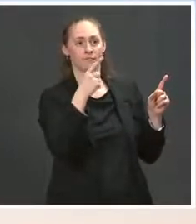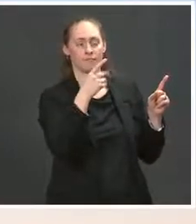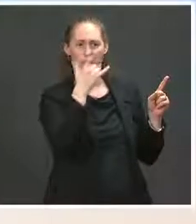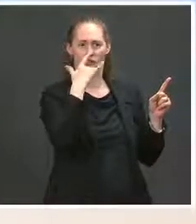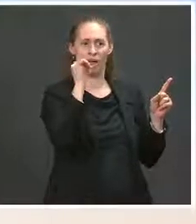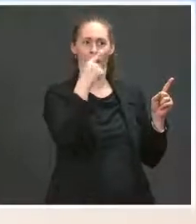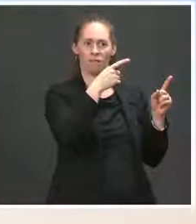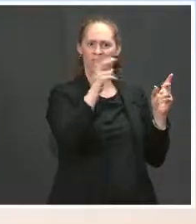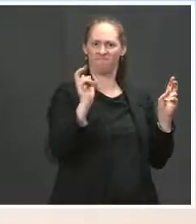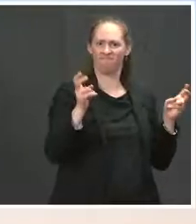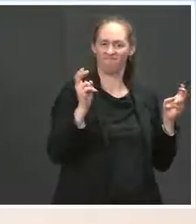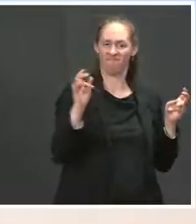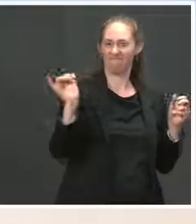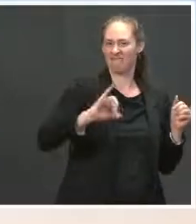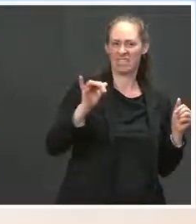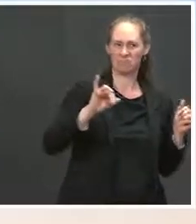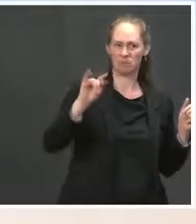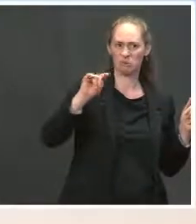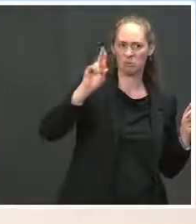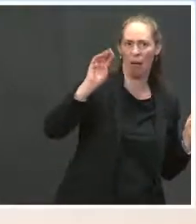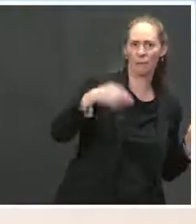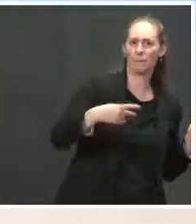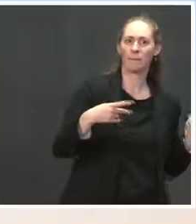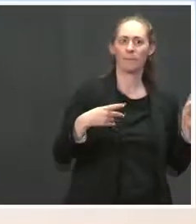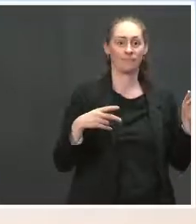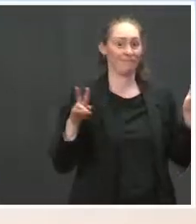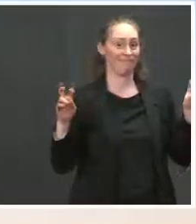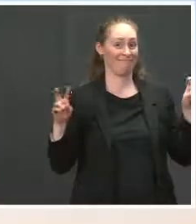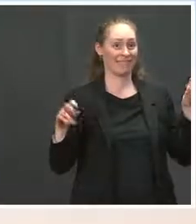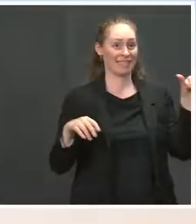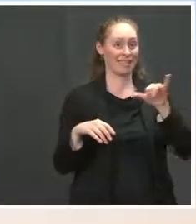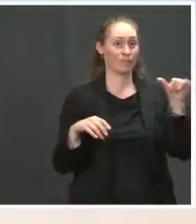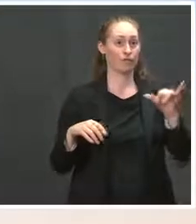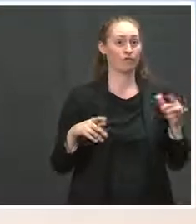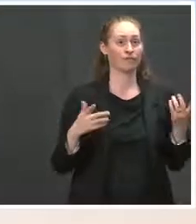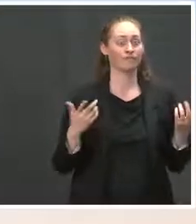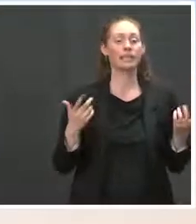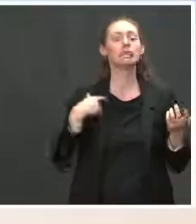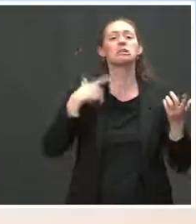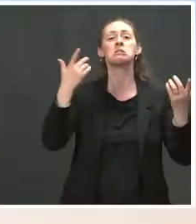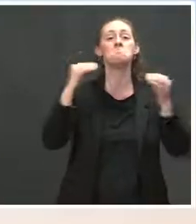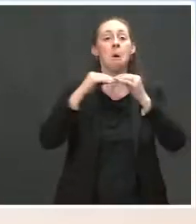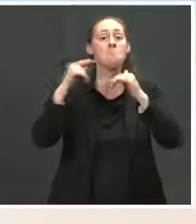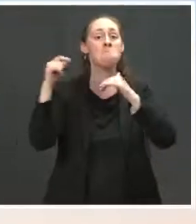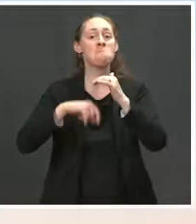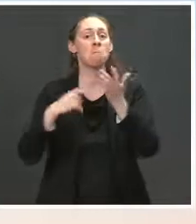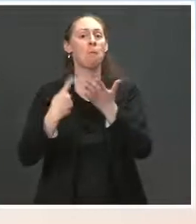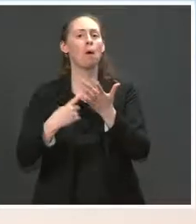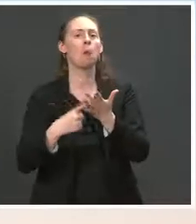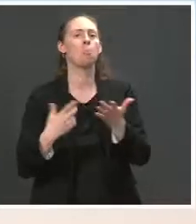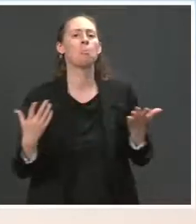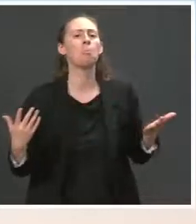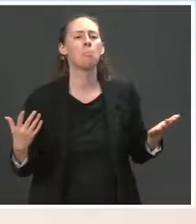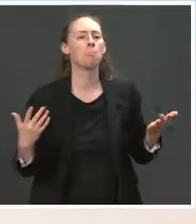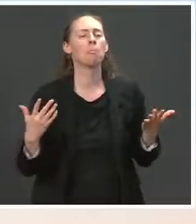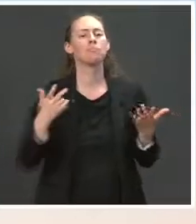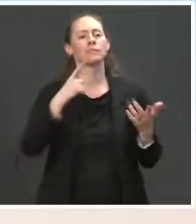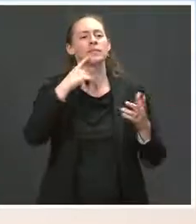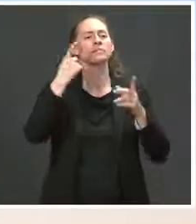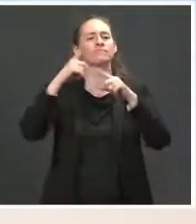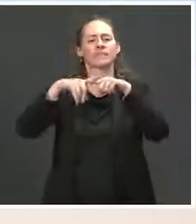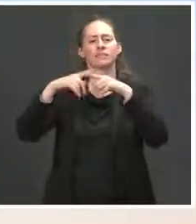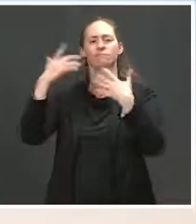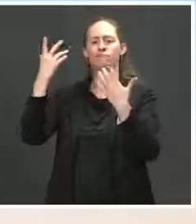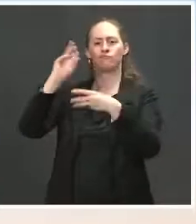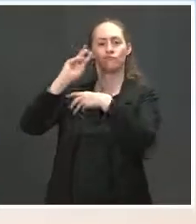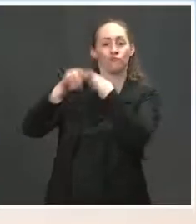view? Ms. I don't have anything yet to preview for you about the agenda. A lot of it will be dependent on what the world looks like at that moment